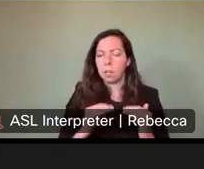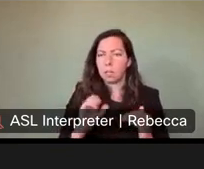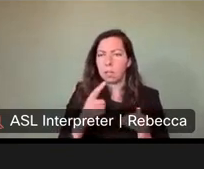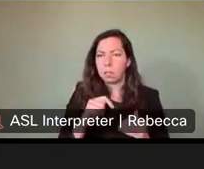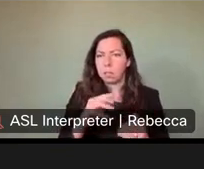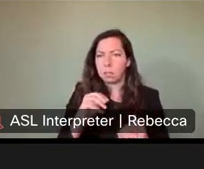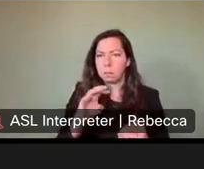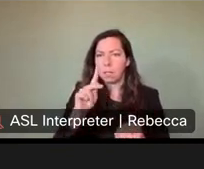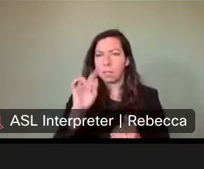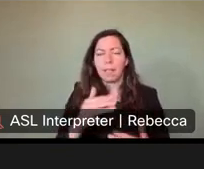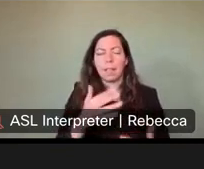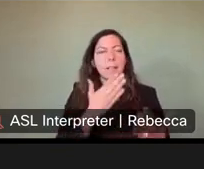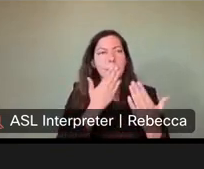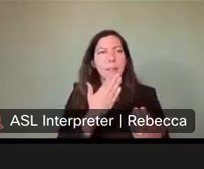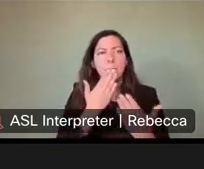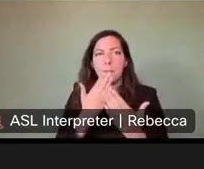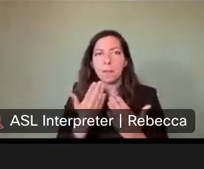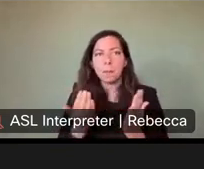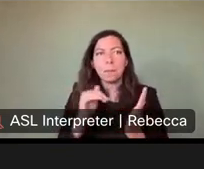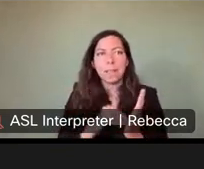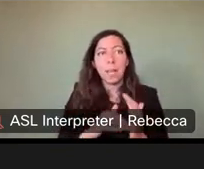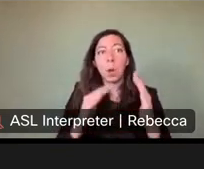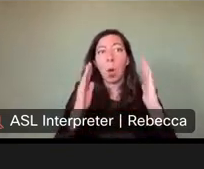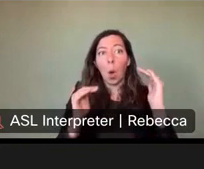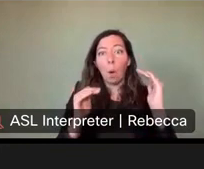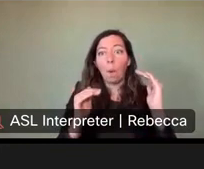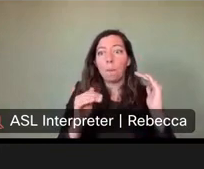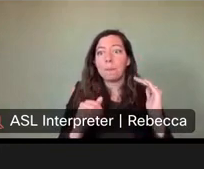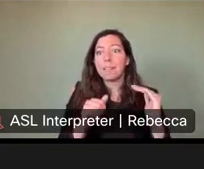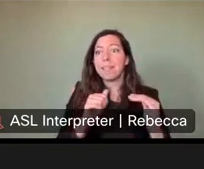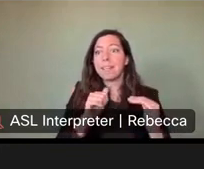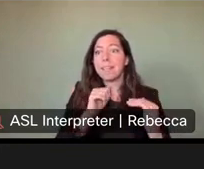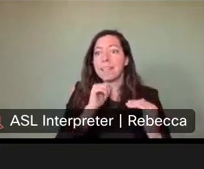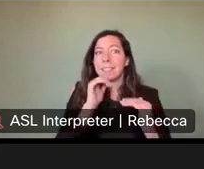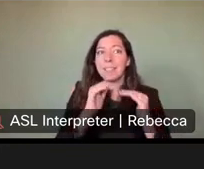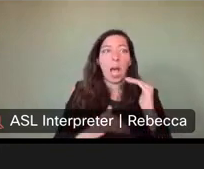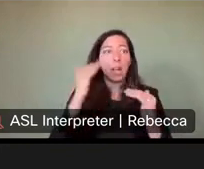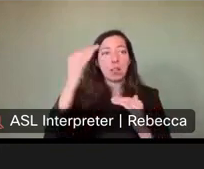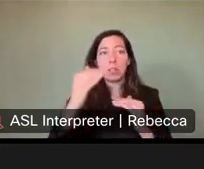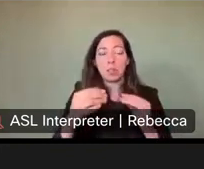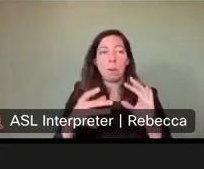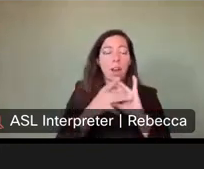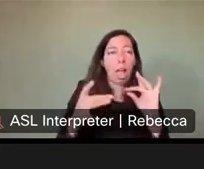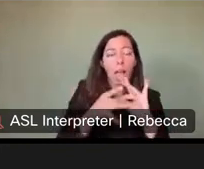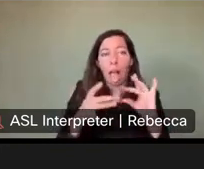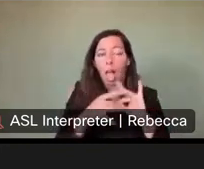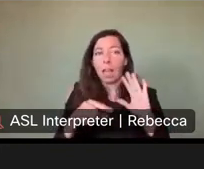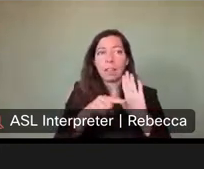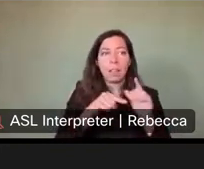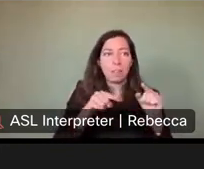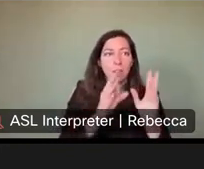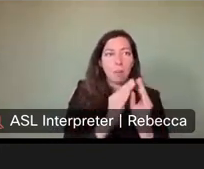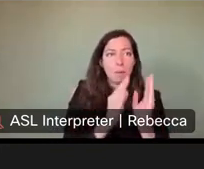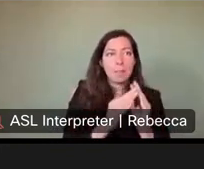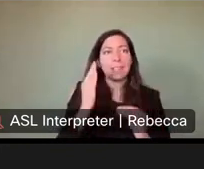says, thank you folks. Once again, hopefully y'all are getting a little less torpedoed on your public meetings. Elephant view was constructive, but very emotionally by